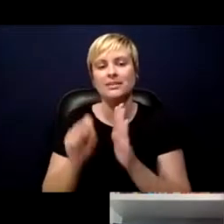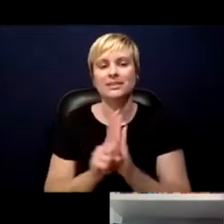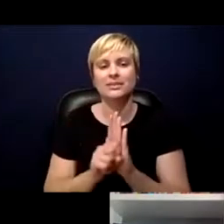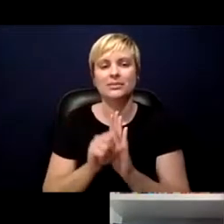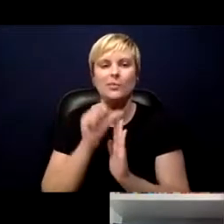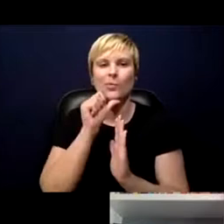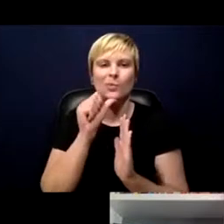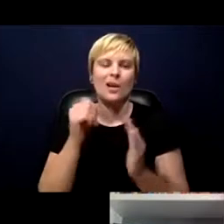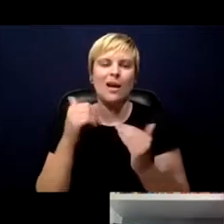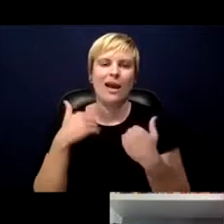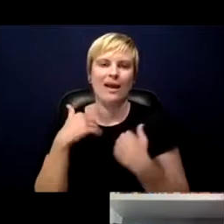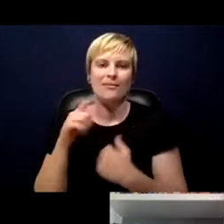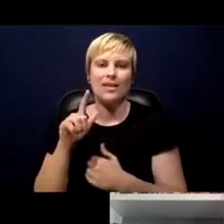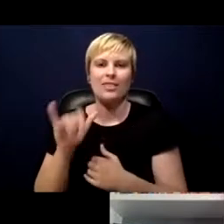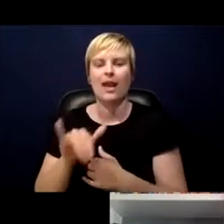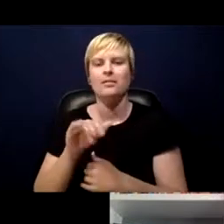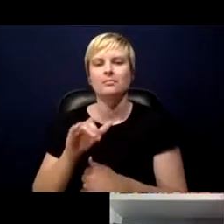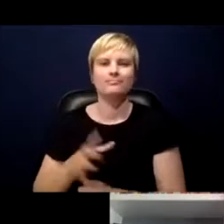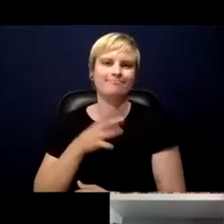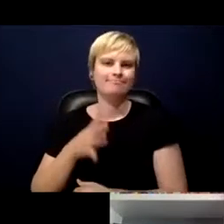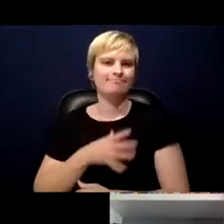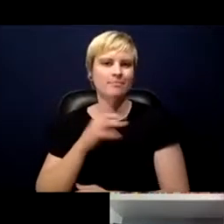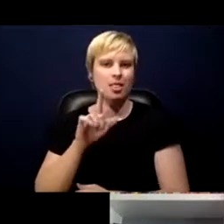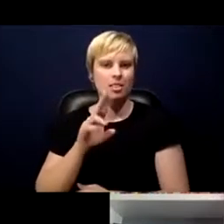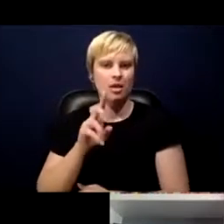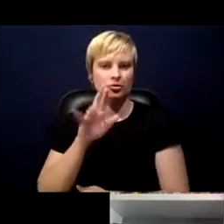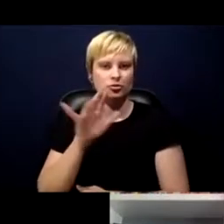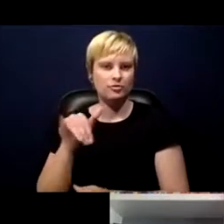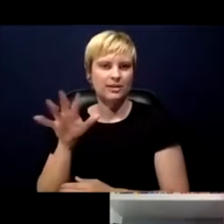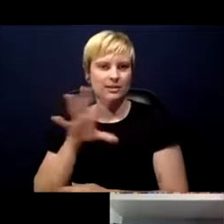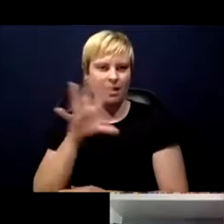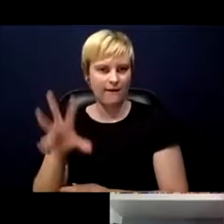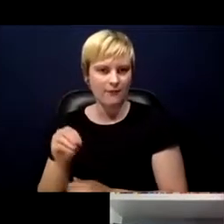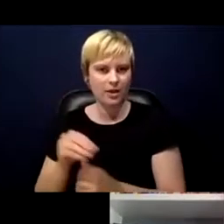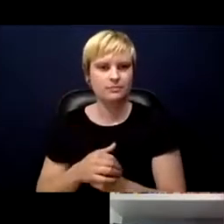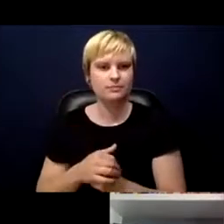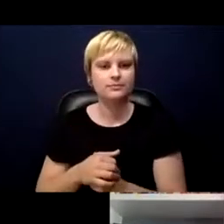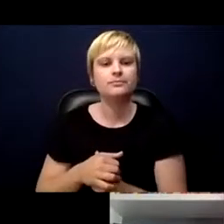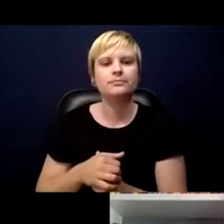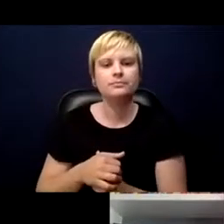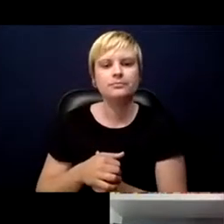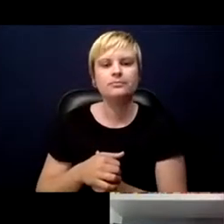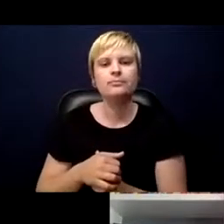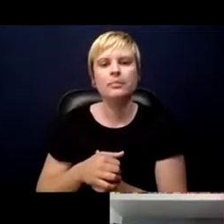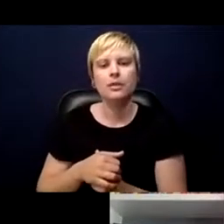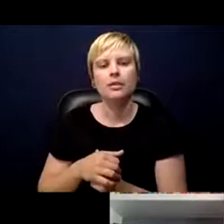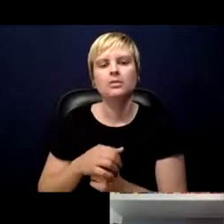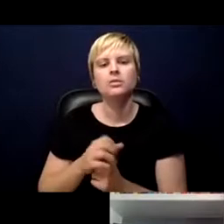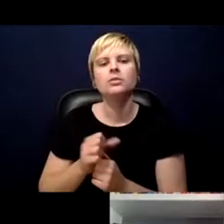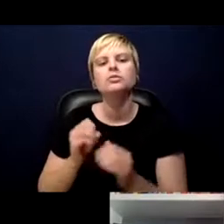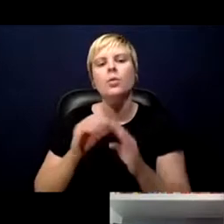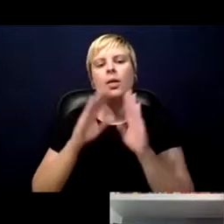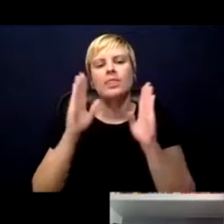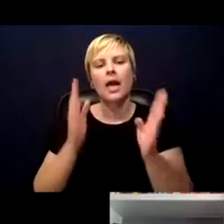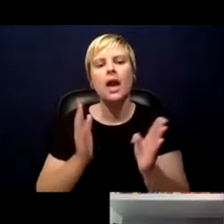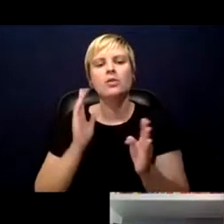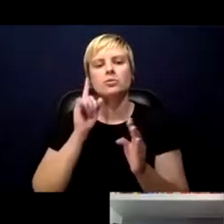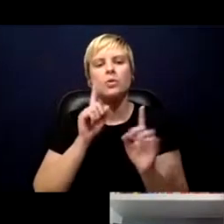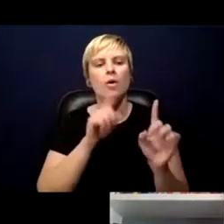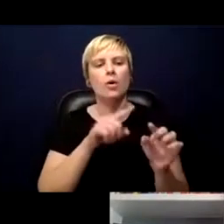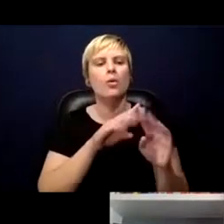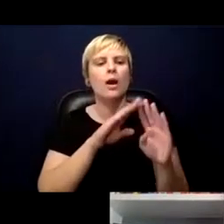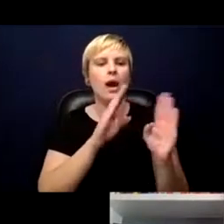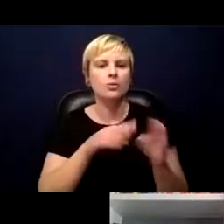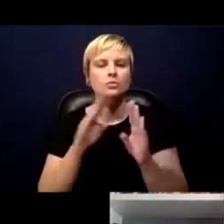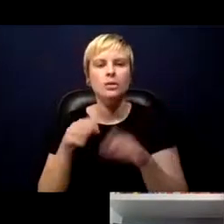luxury. So we're drinking two letters epidemiologists to go from house to house, home to home, village to village,